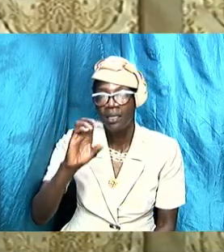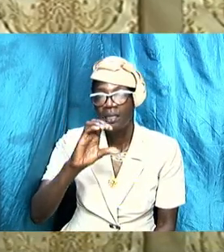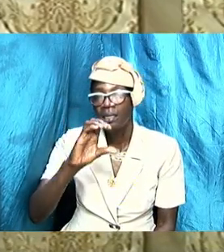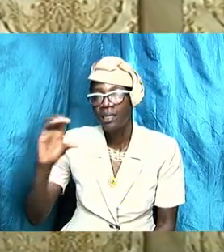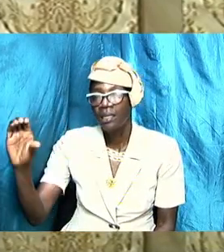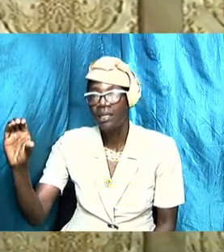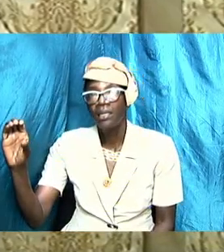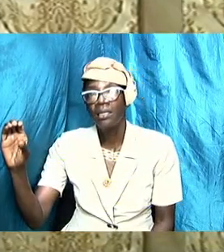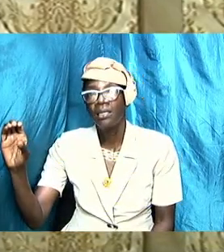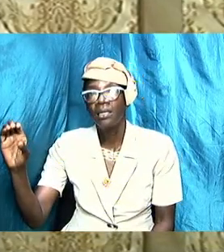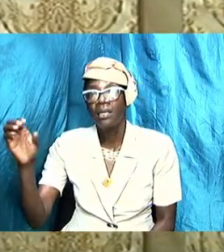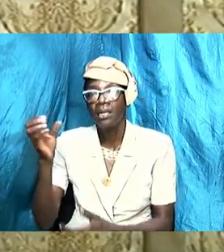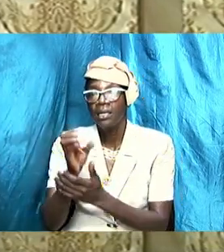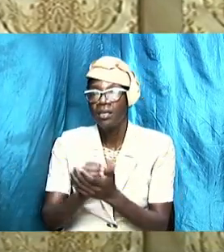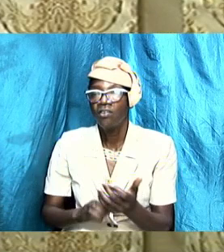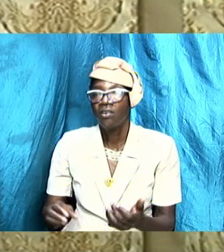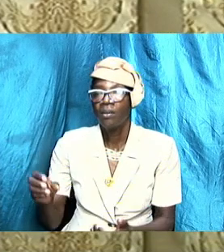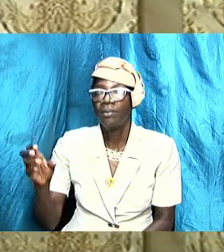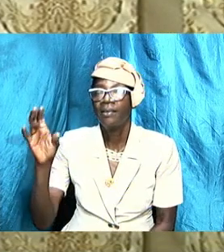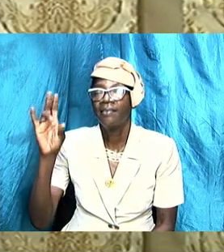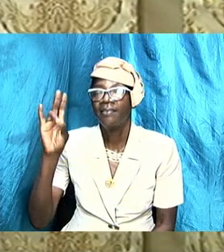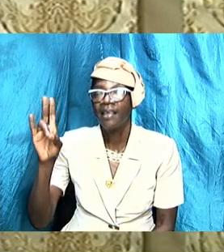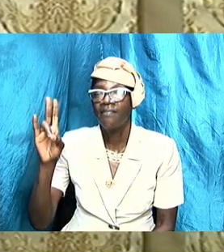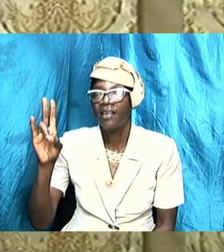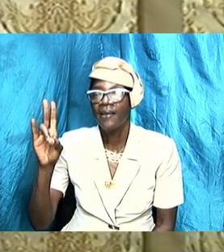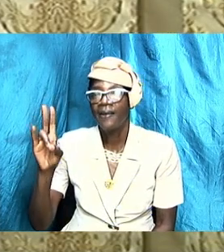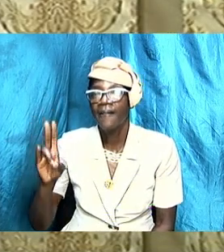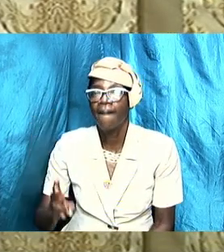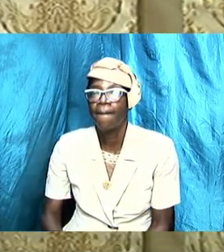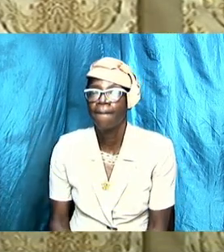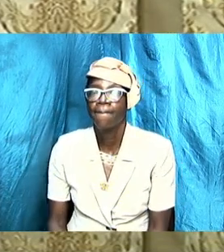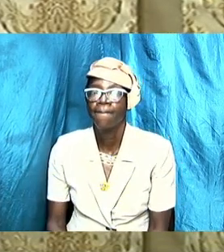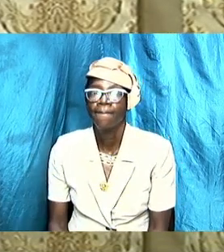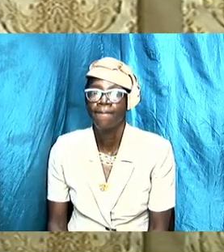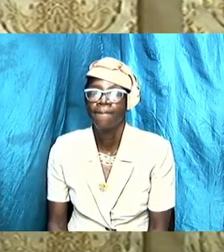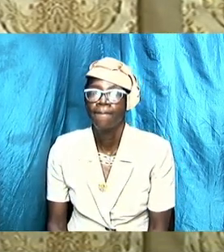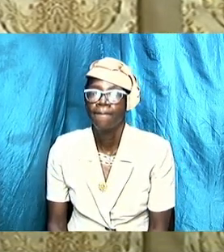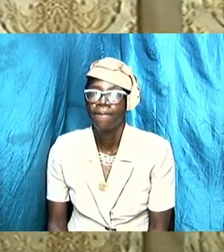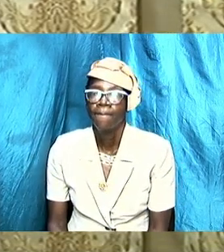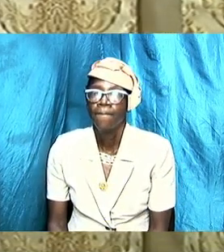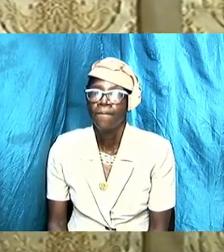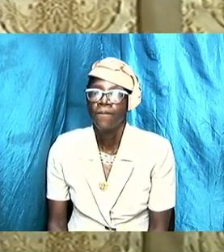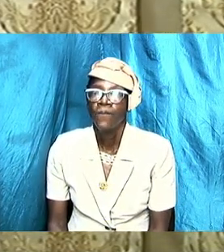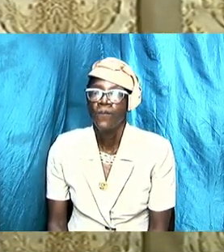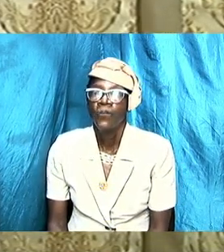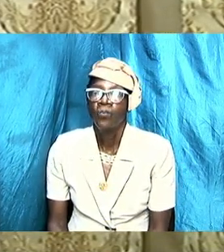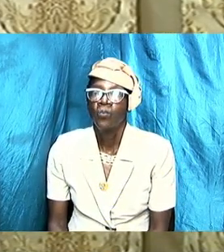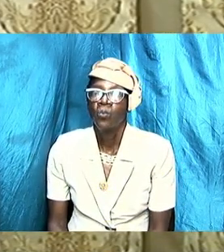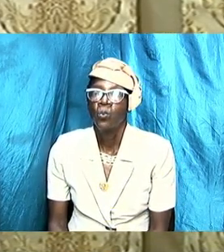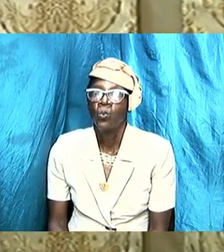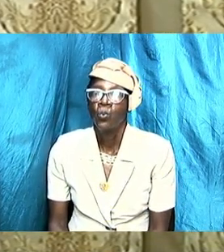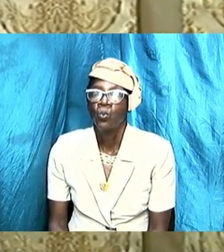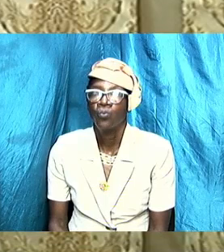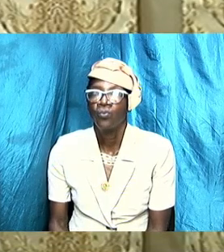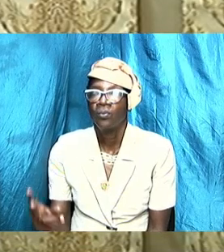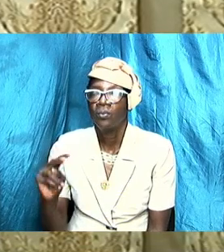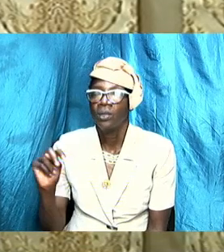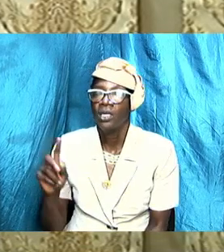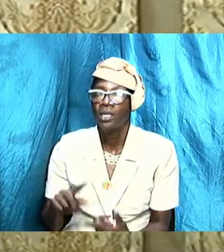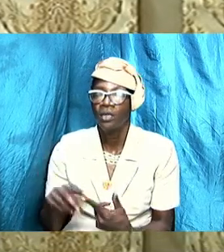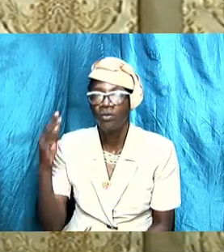Ecclesiastes chapter number seven I want us to read it together simple scripture but we need to know